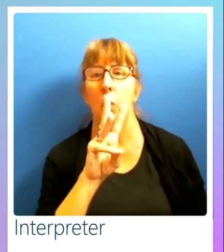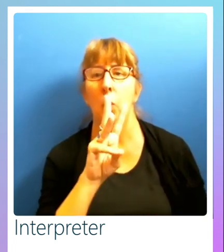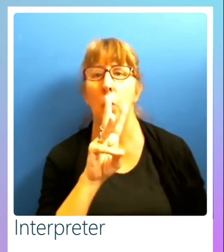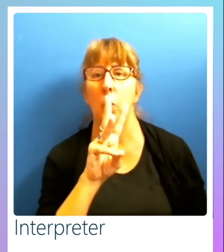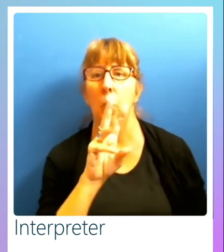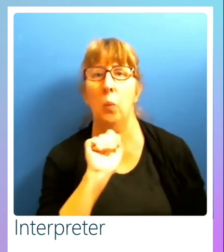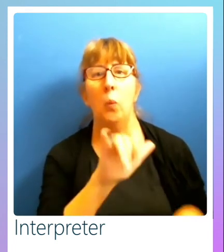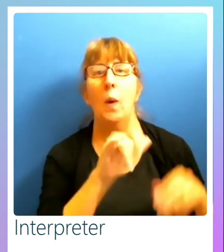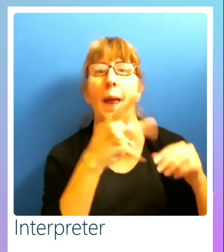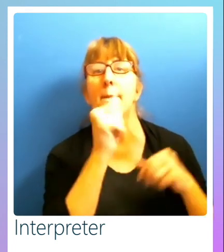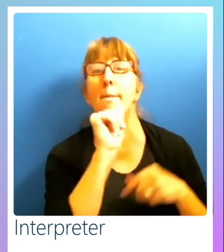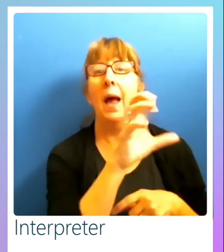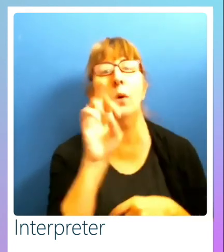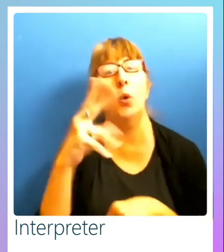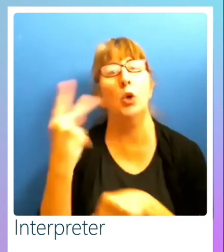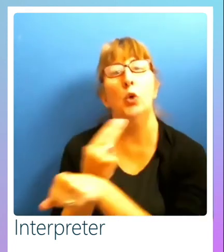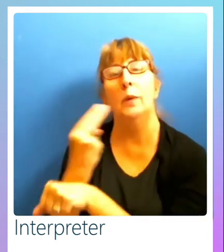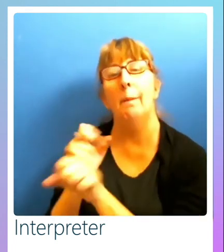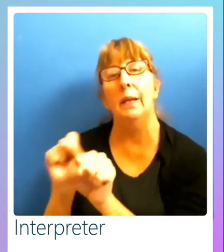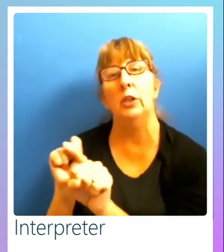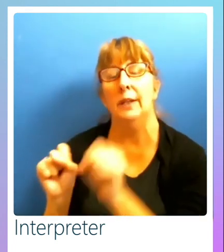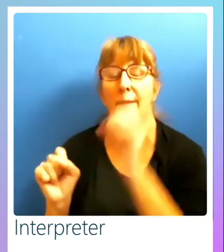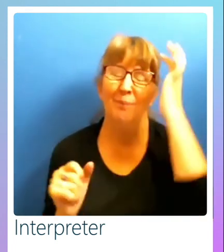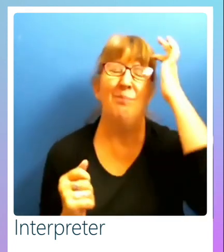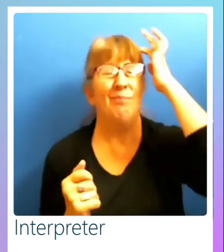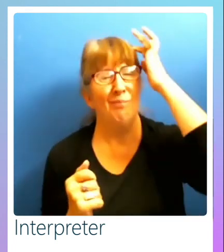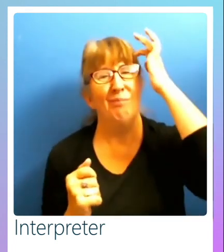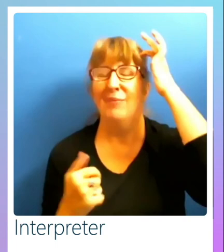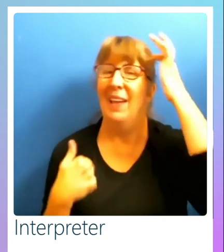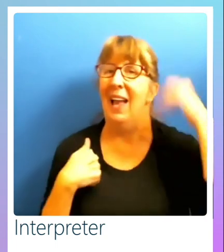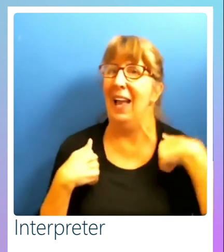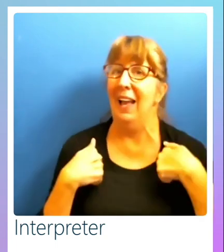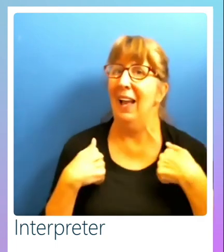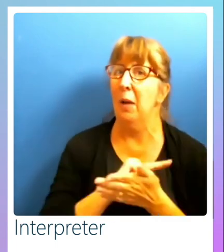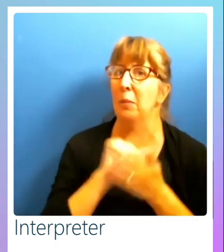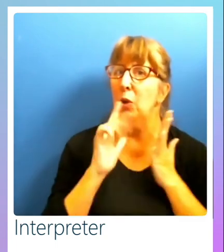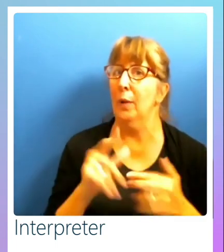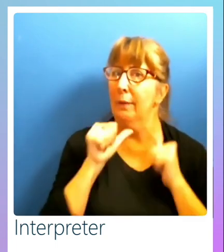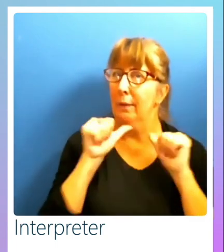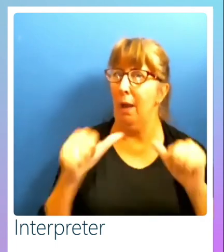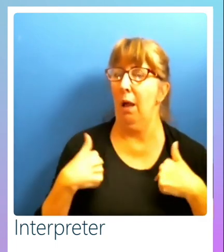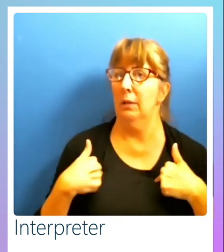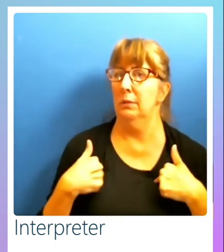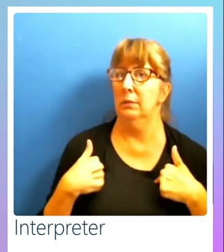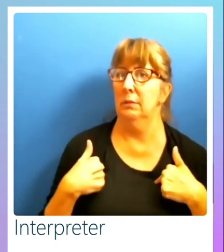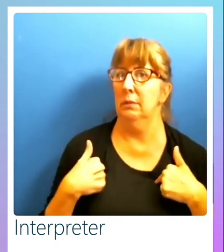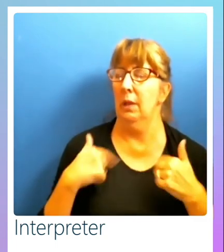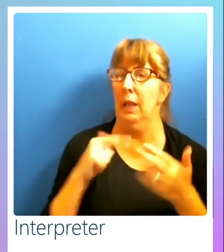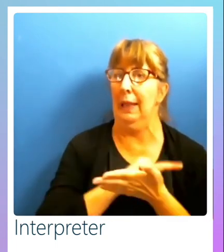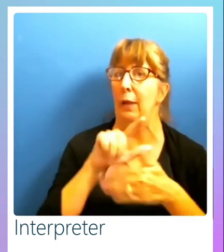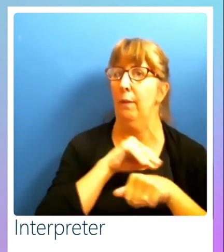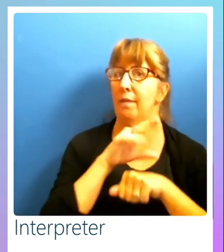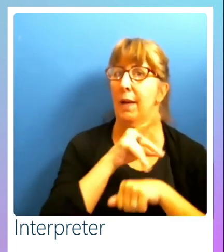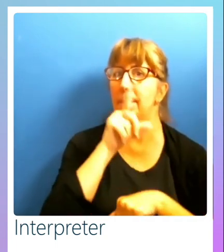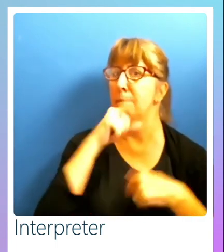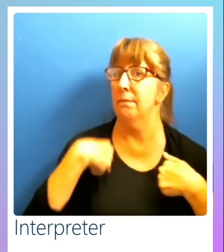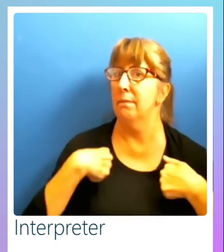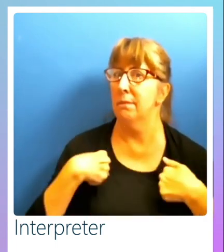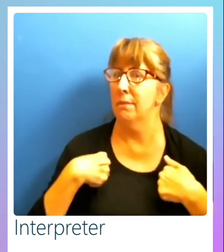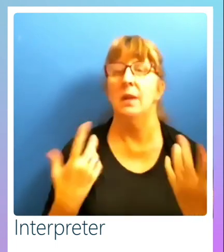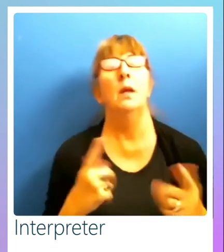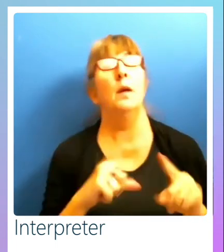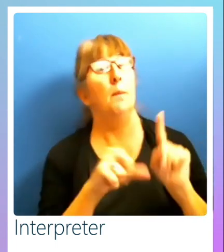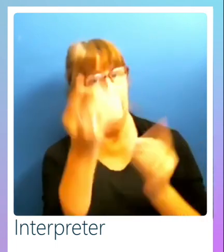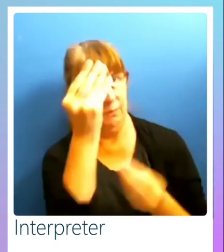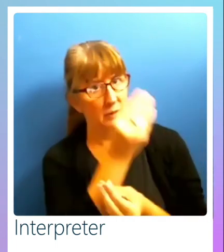Oh, so, yeah, this is a little legal. I'm not a lawyer. This is not legal advice. I'm just telling you what